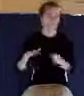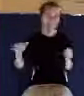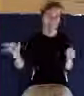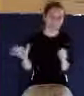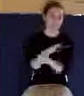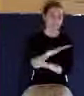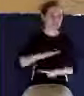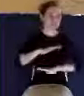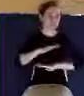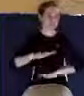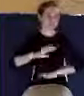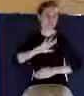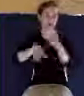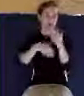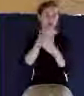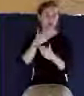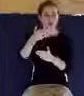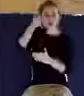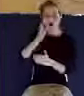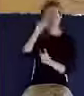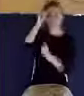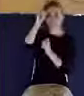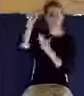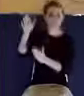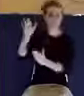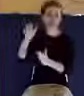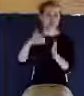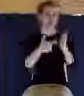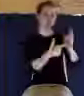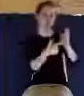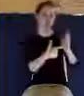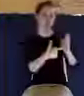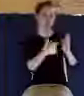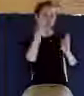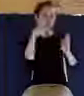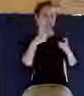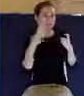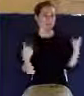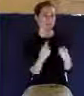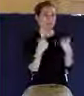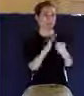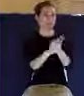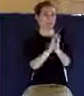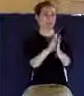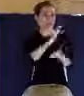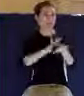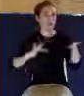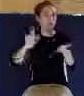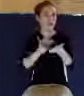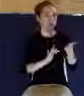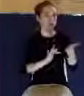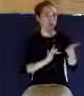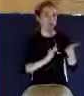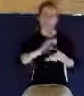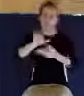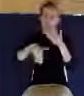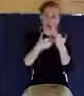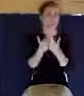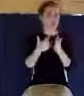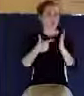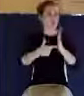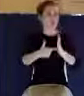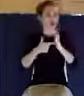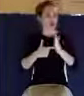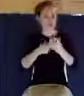all of God the Father's demands for sin to be paid for. God's wrath fell on